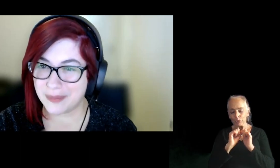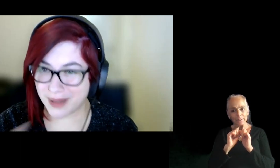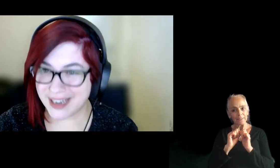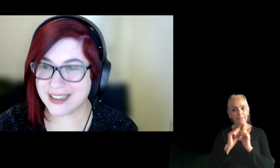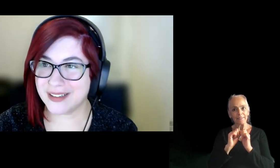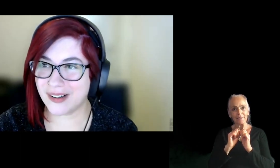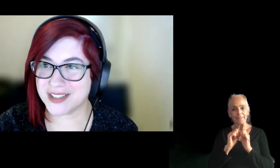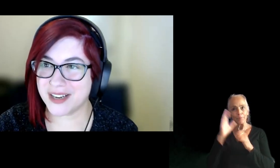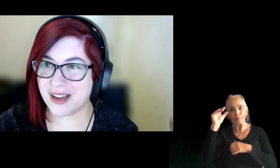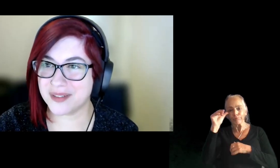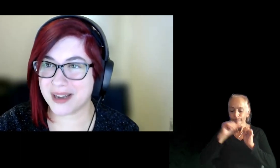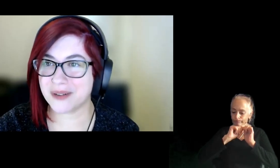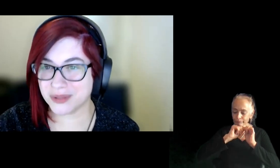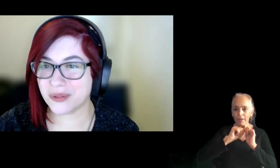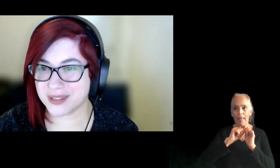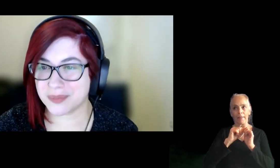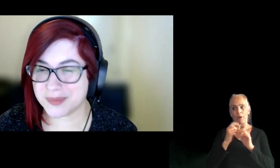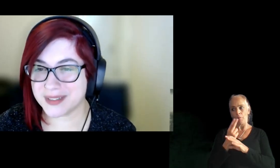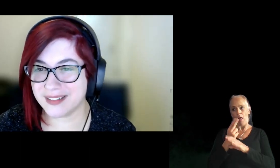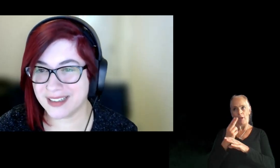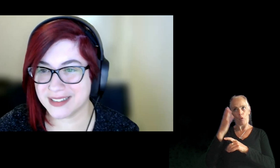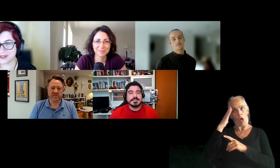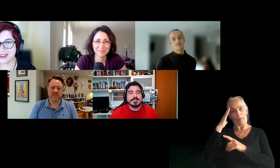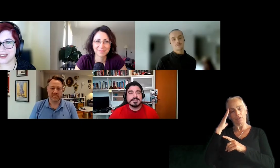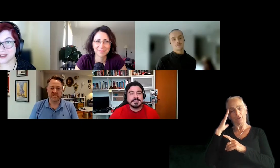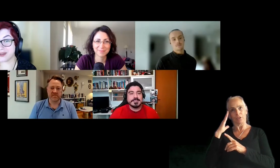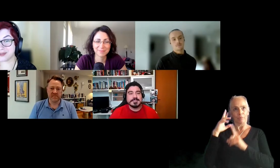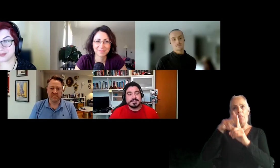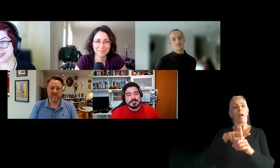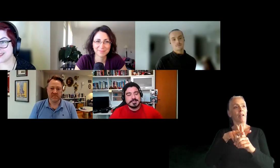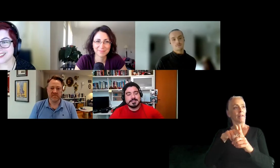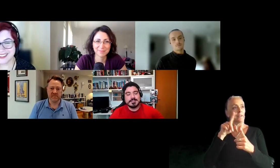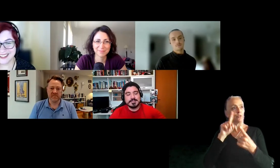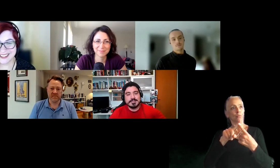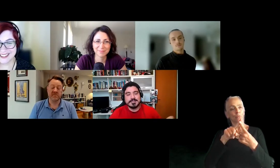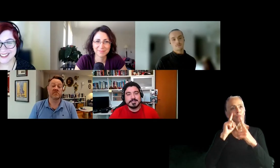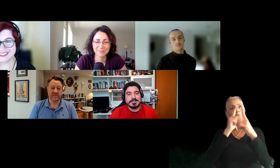applying that knowledge that you have in the background towards a purpose. I think it's a good way to put.